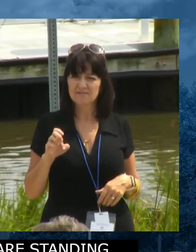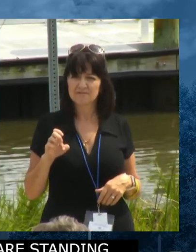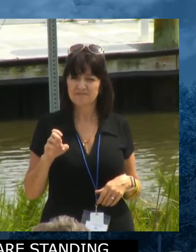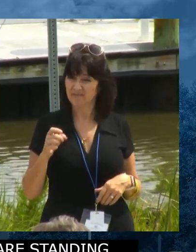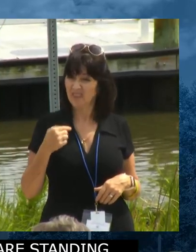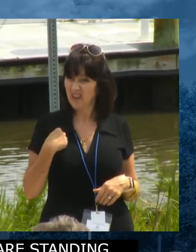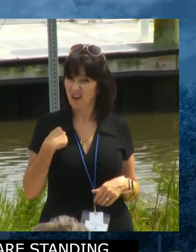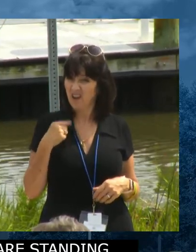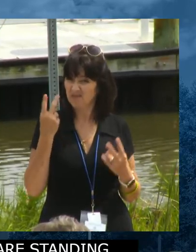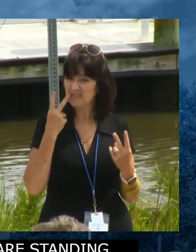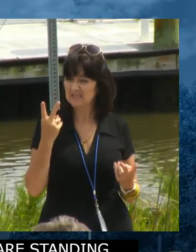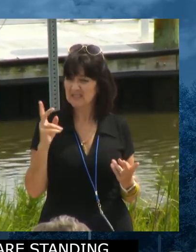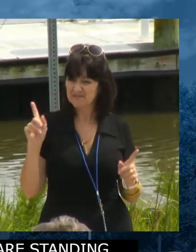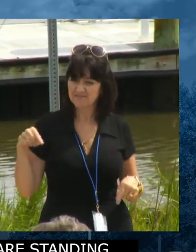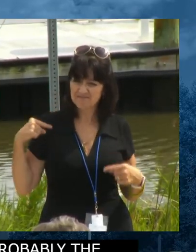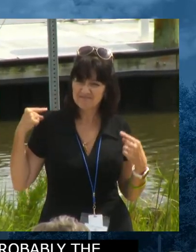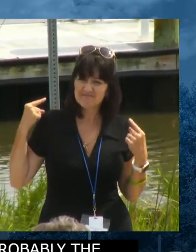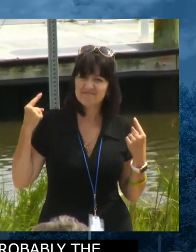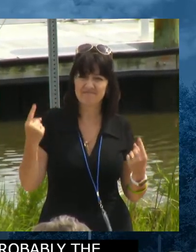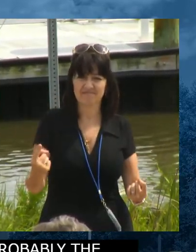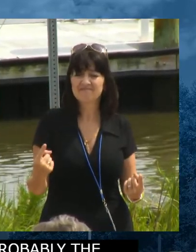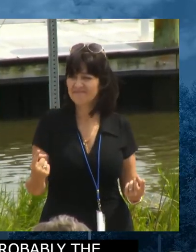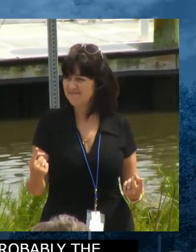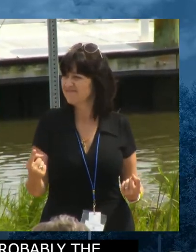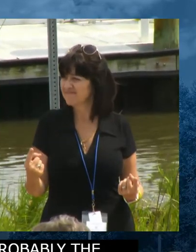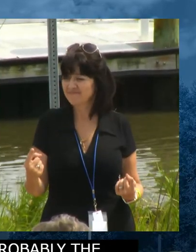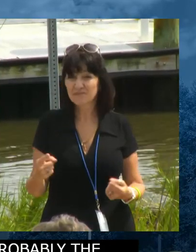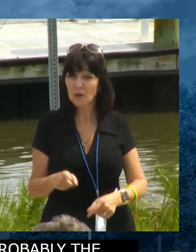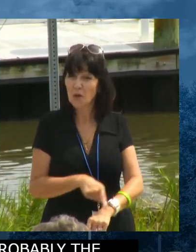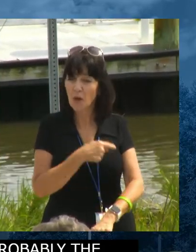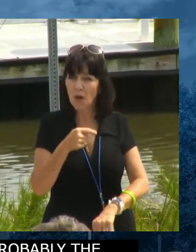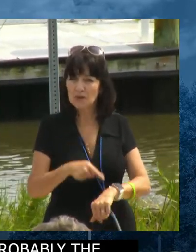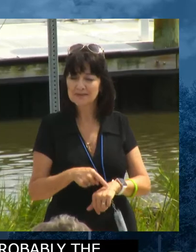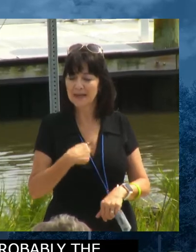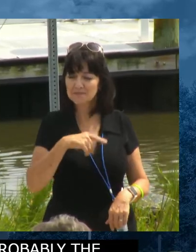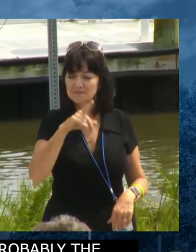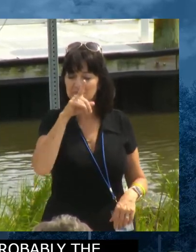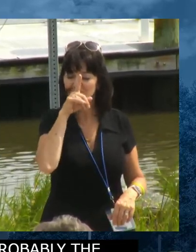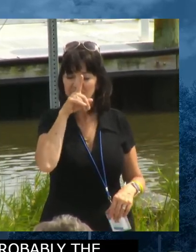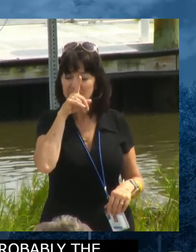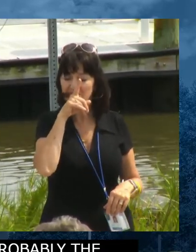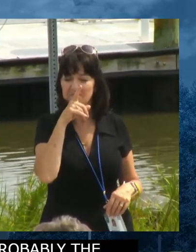in my long time, long time in office.